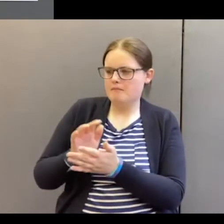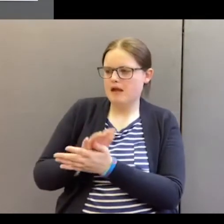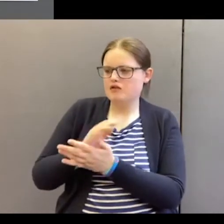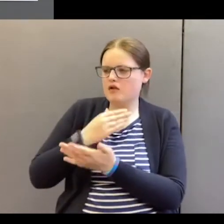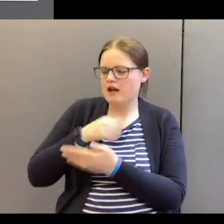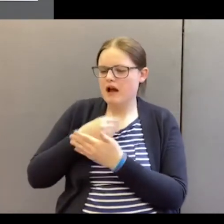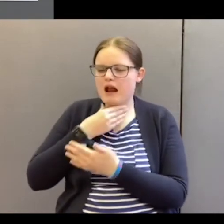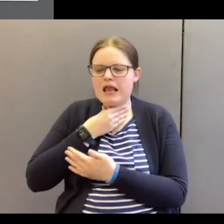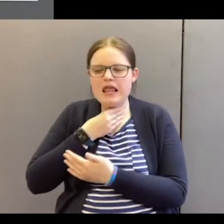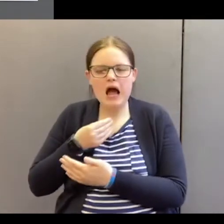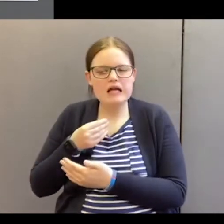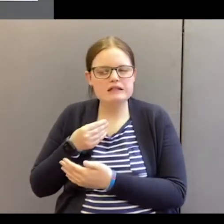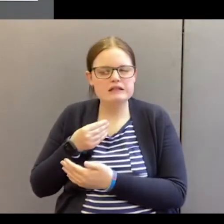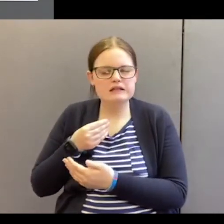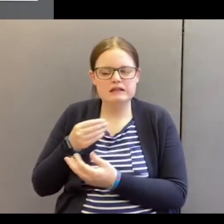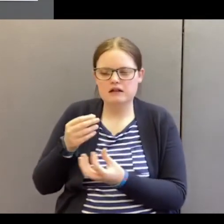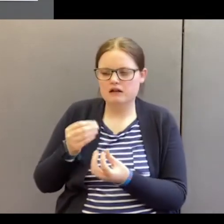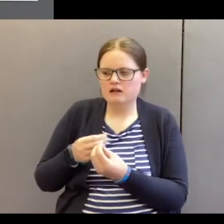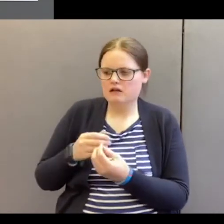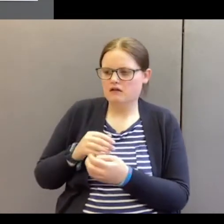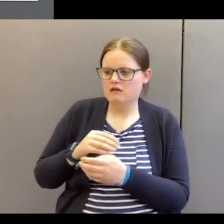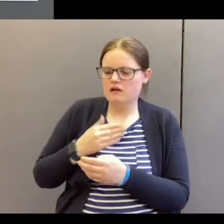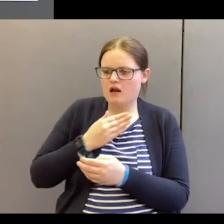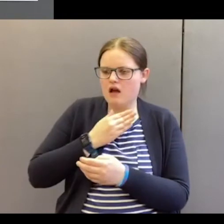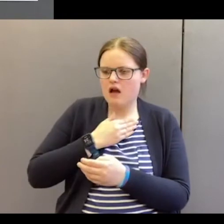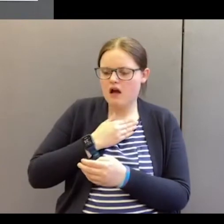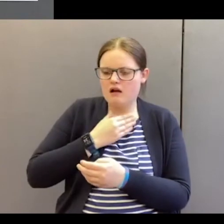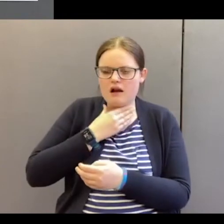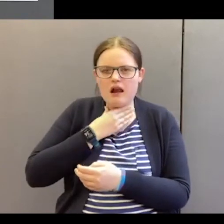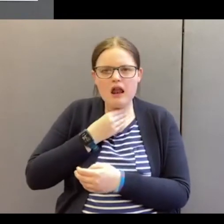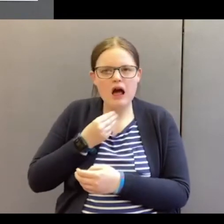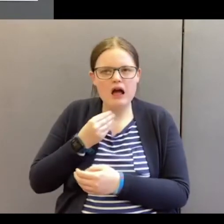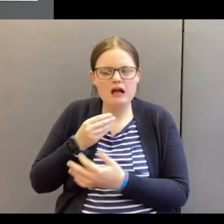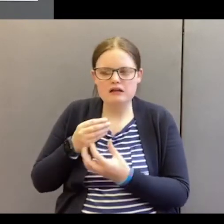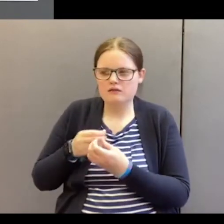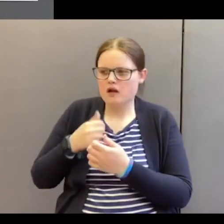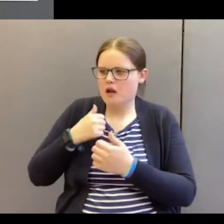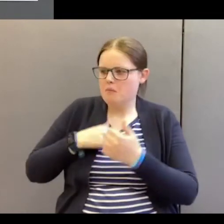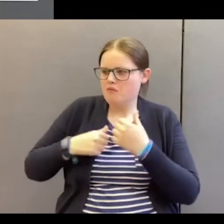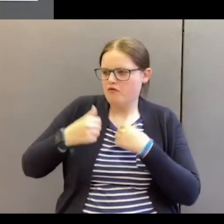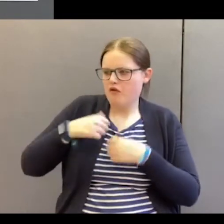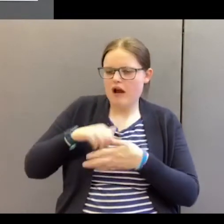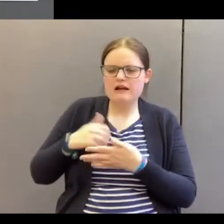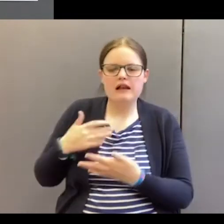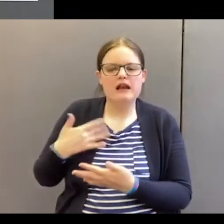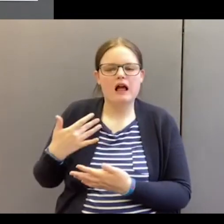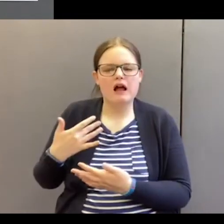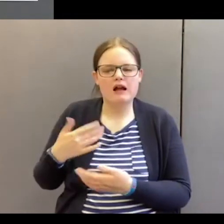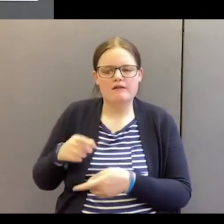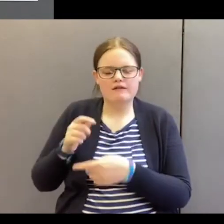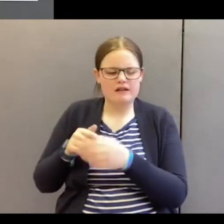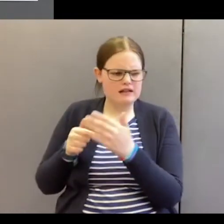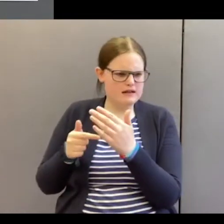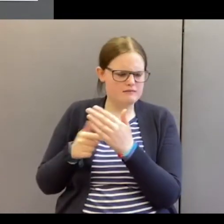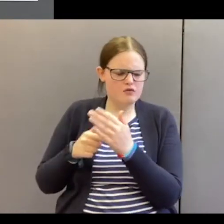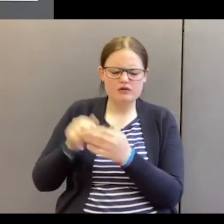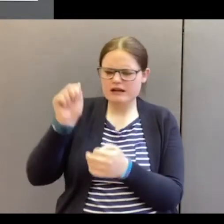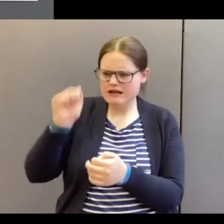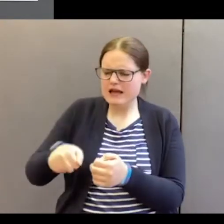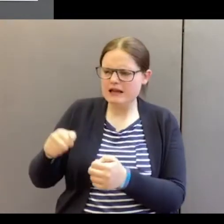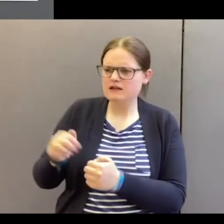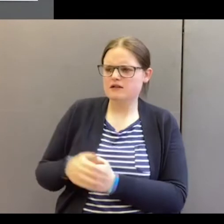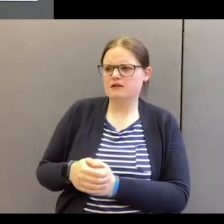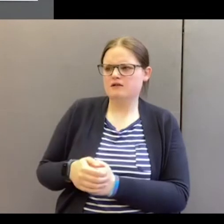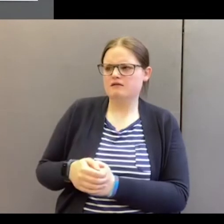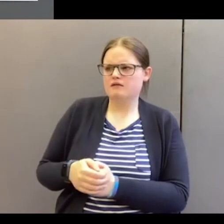and with heart lust and with the pride of life, is it necessary? Oh yes, is